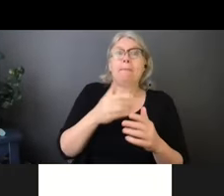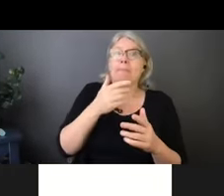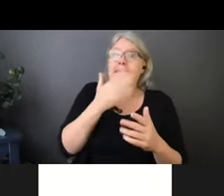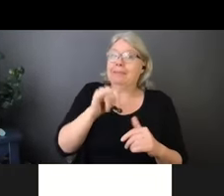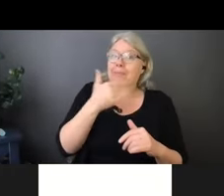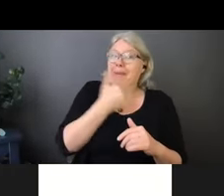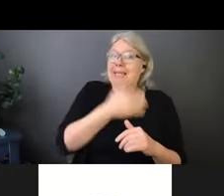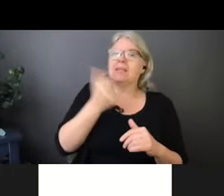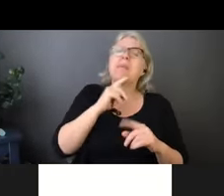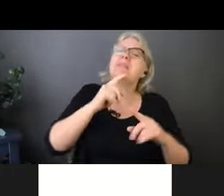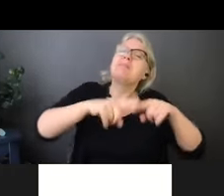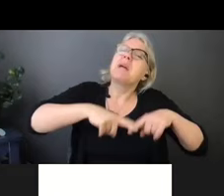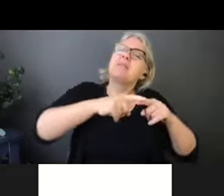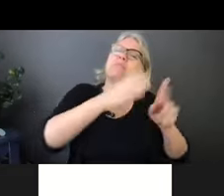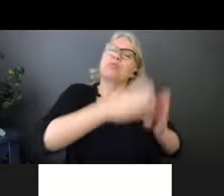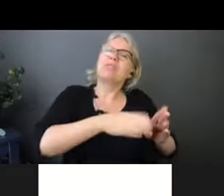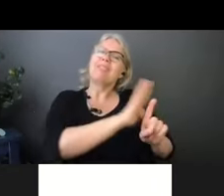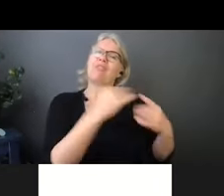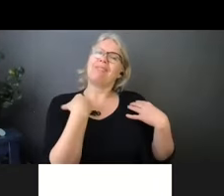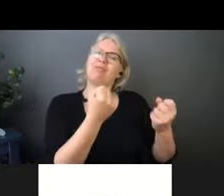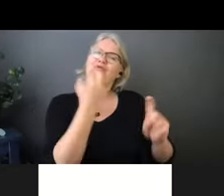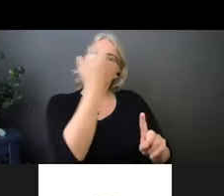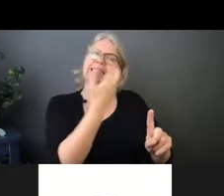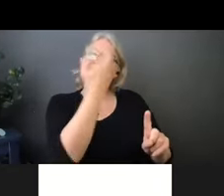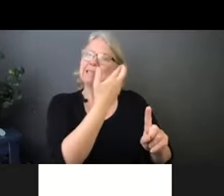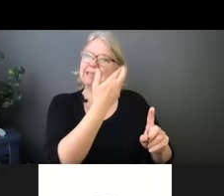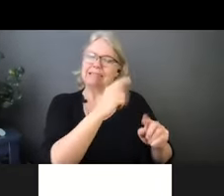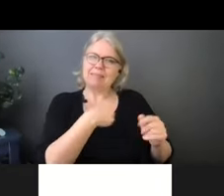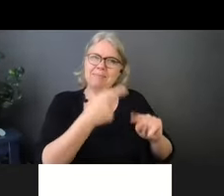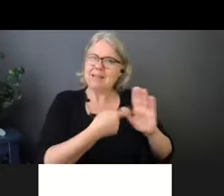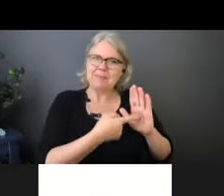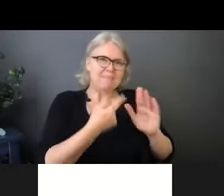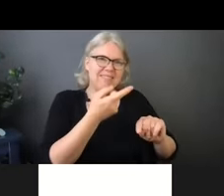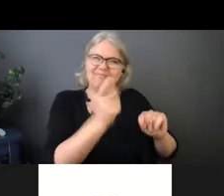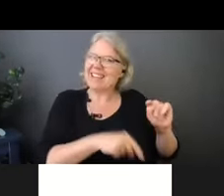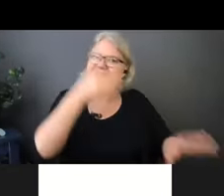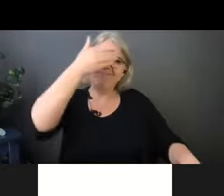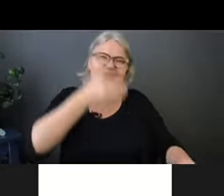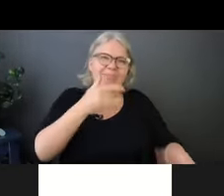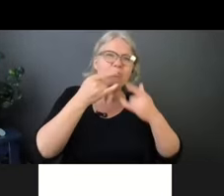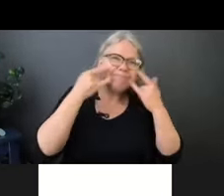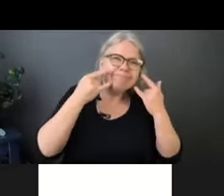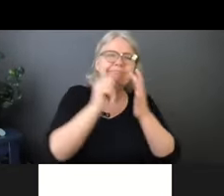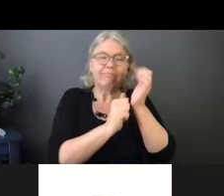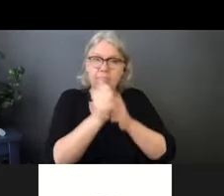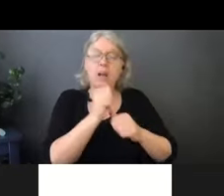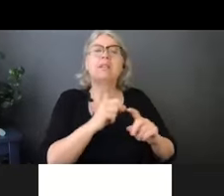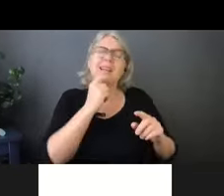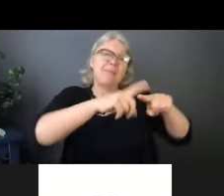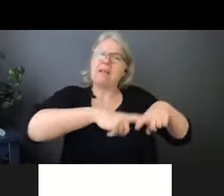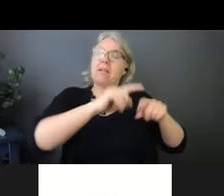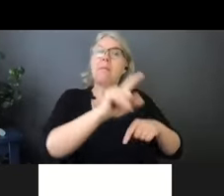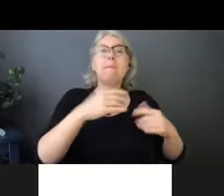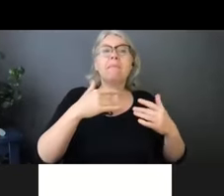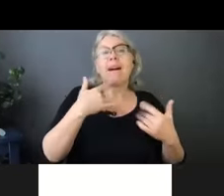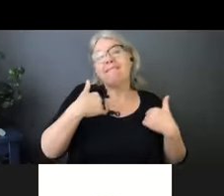health reasons. And those could be psychological and or physical or a combination, but it absolutely is preferred.